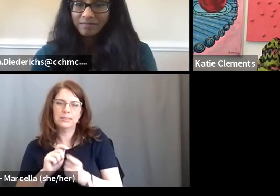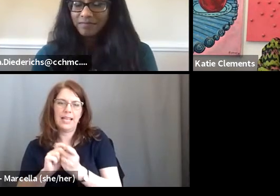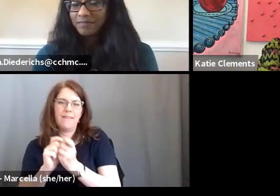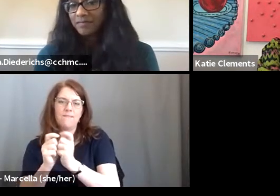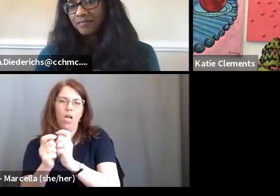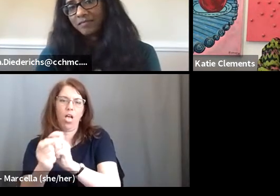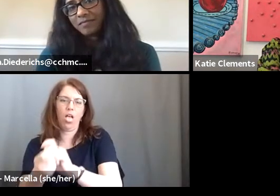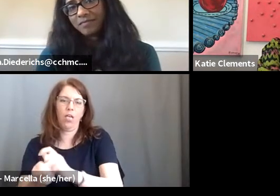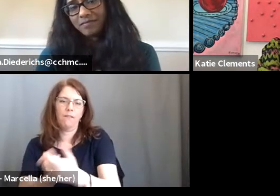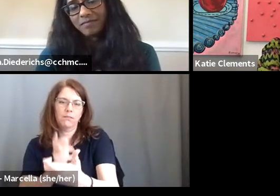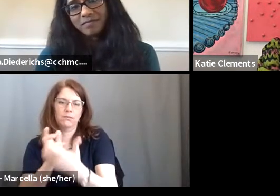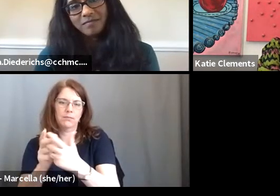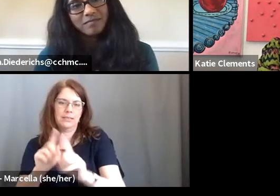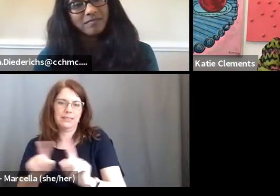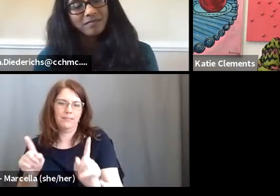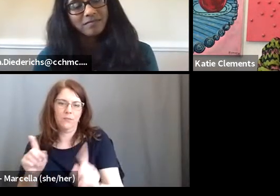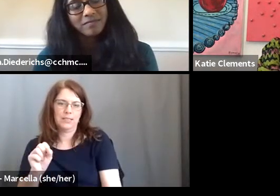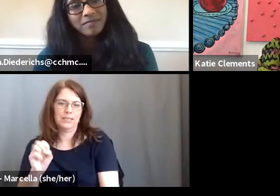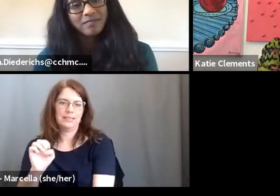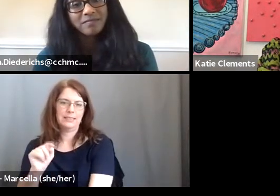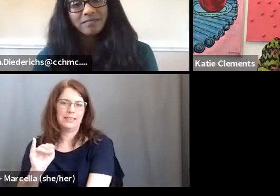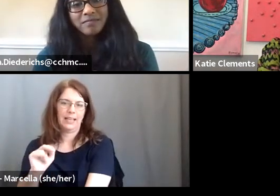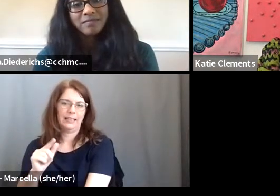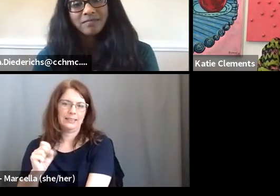different settings, um,